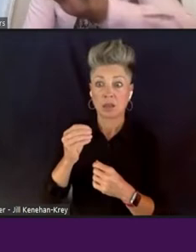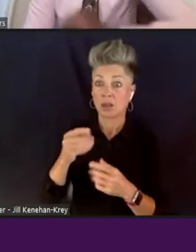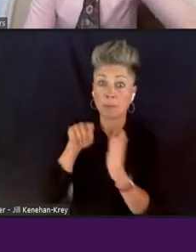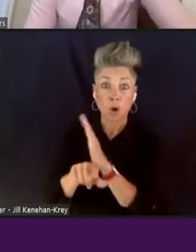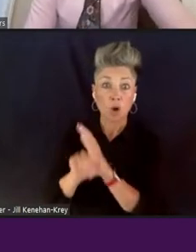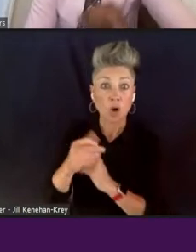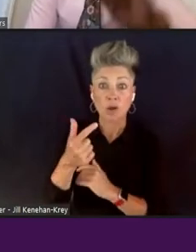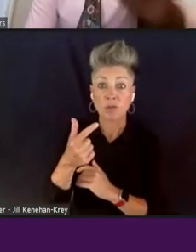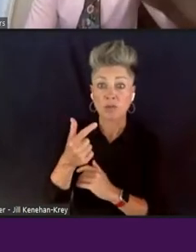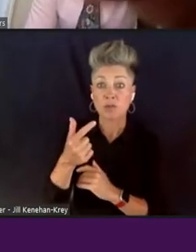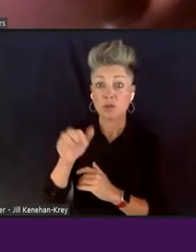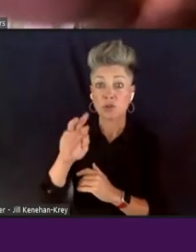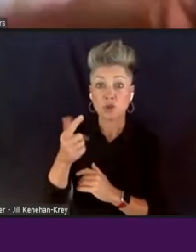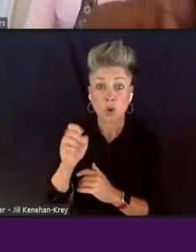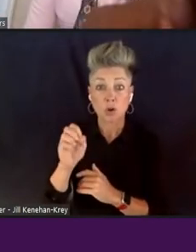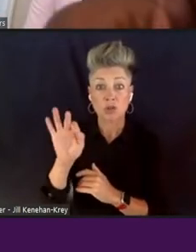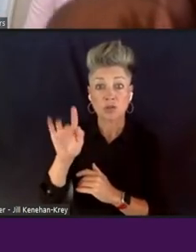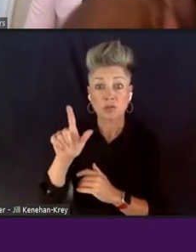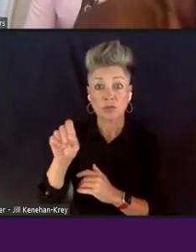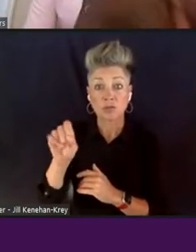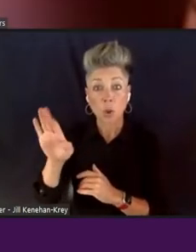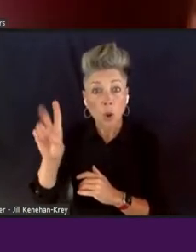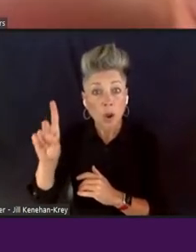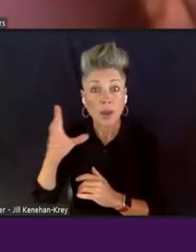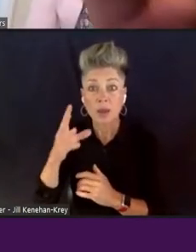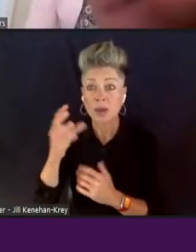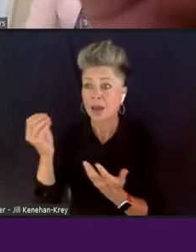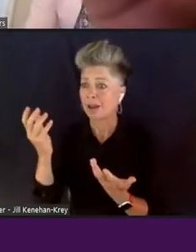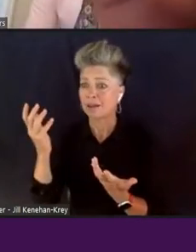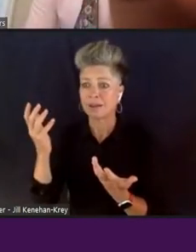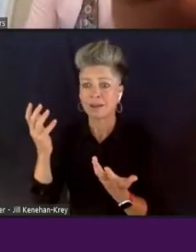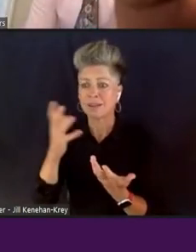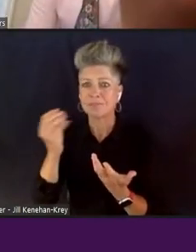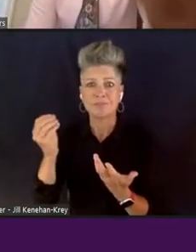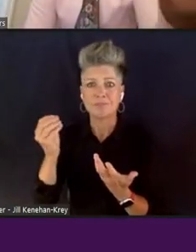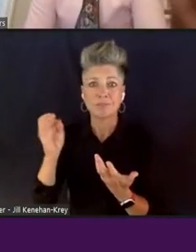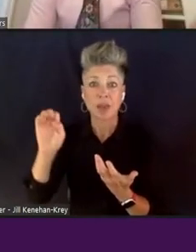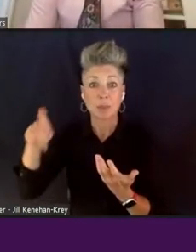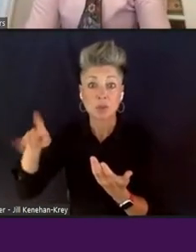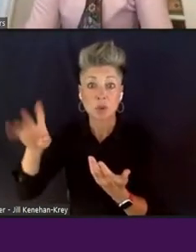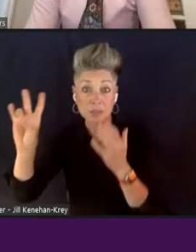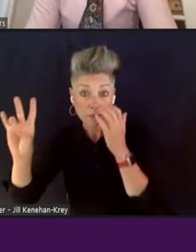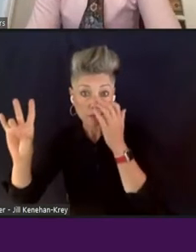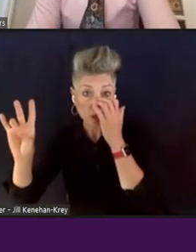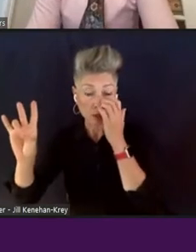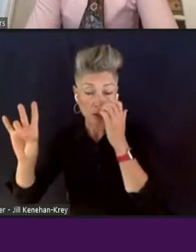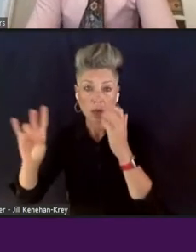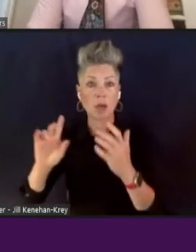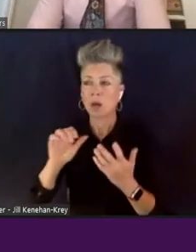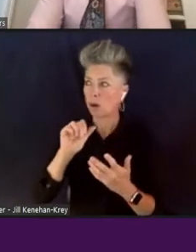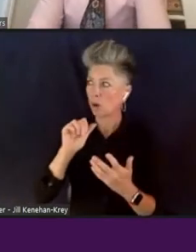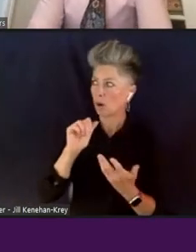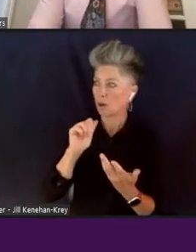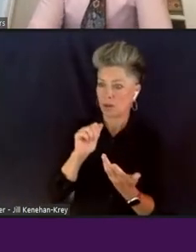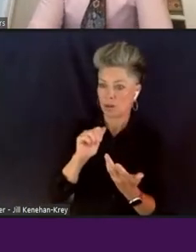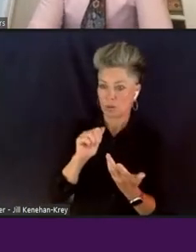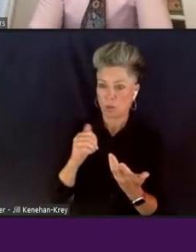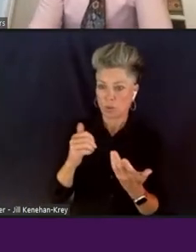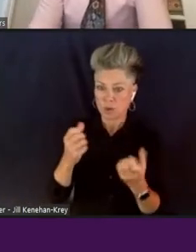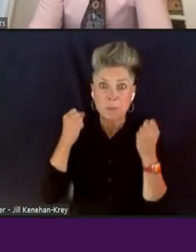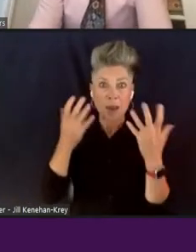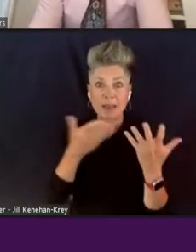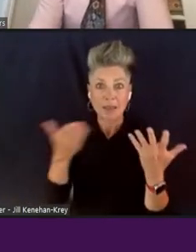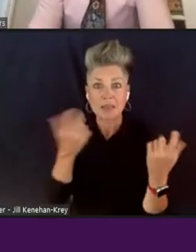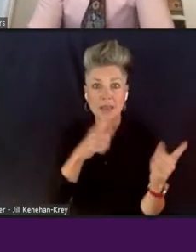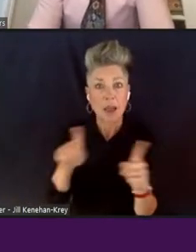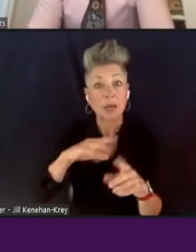one siding with episode seven. So just, we're not operating in a vacuum here around these conversations. So I want to open this